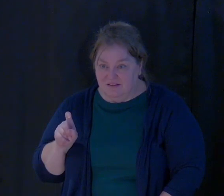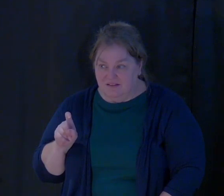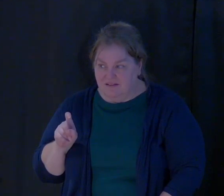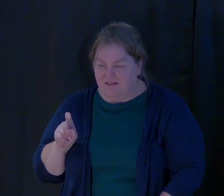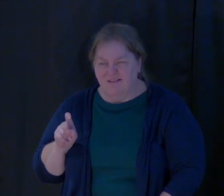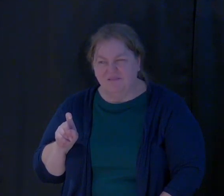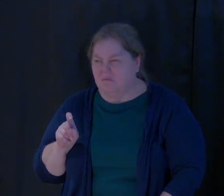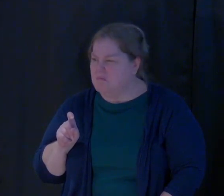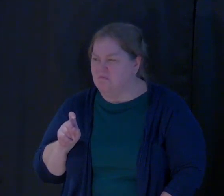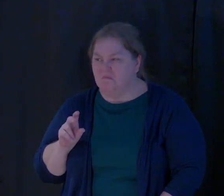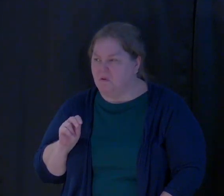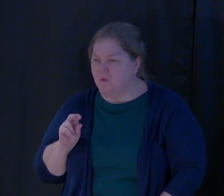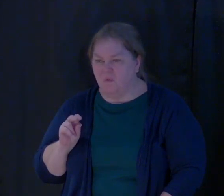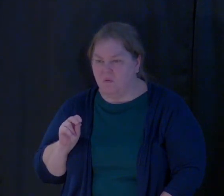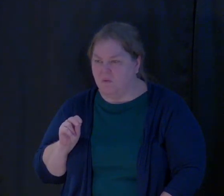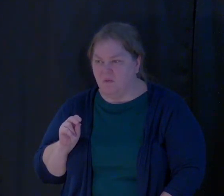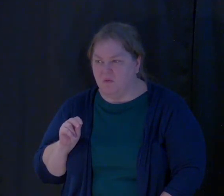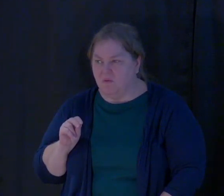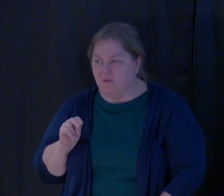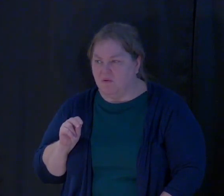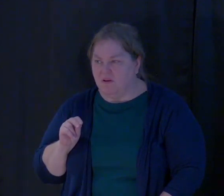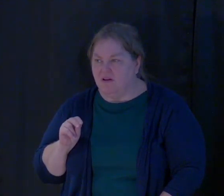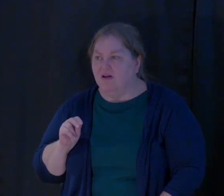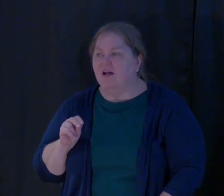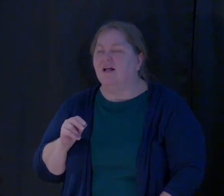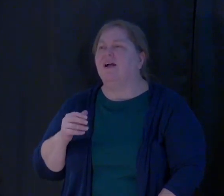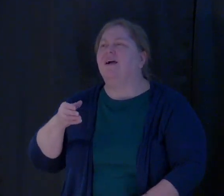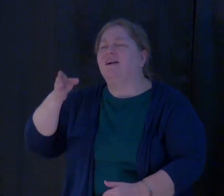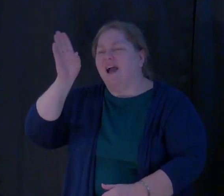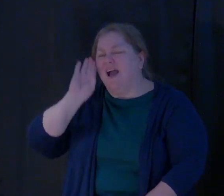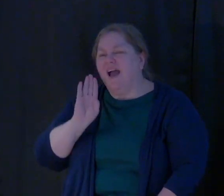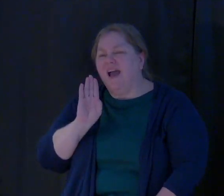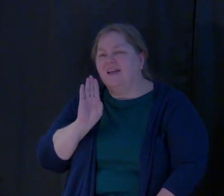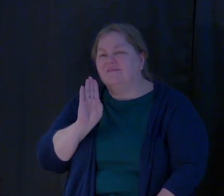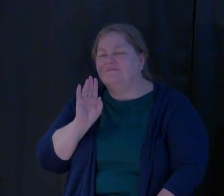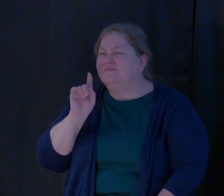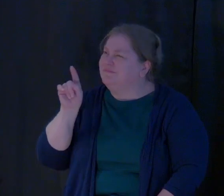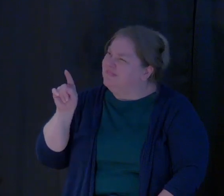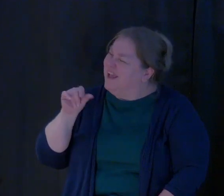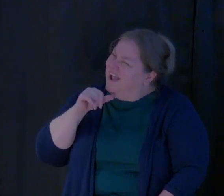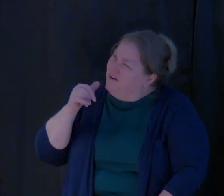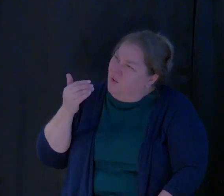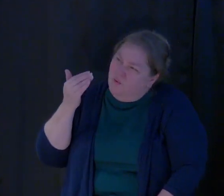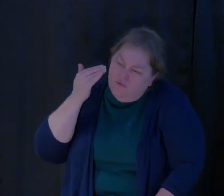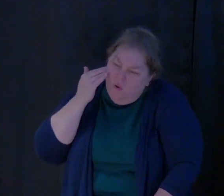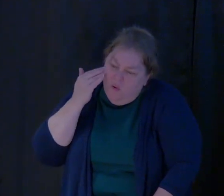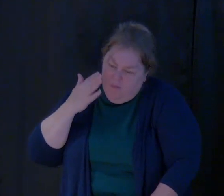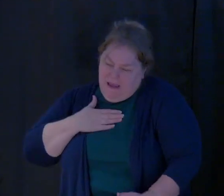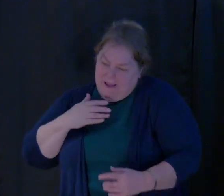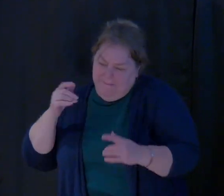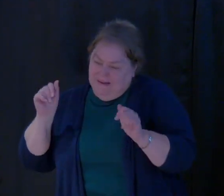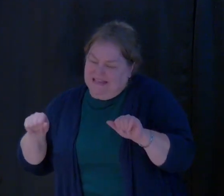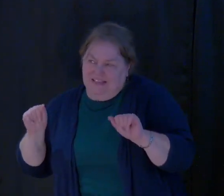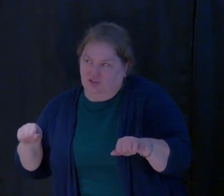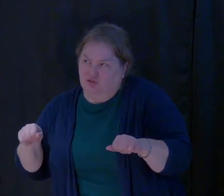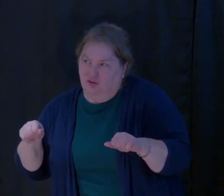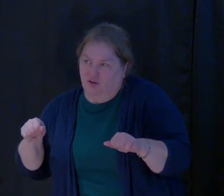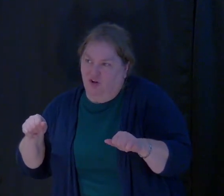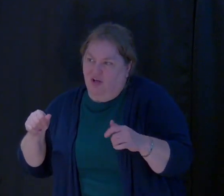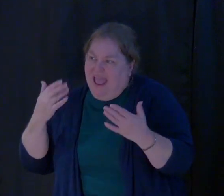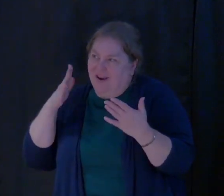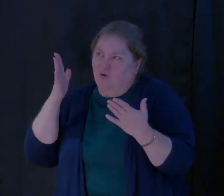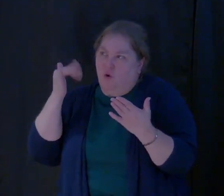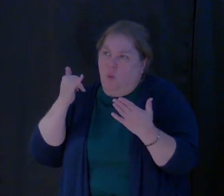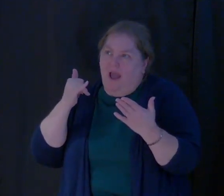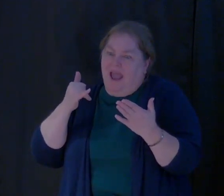Or do I say, God, I don't know really what the potential is and why you took me